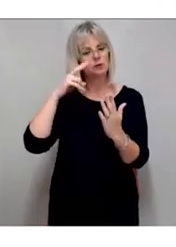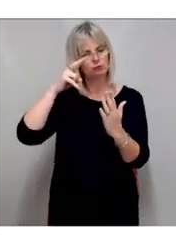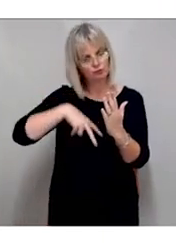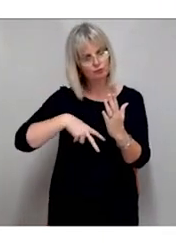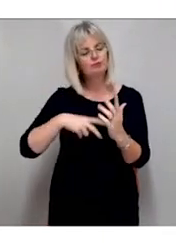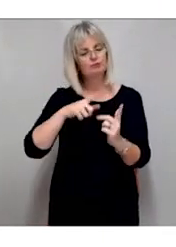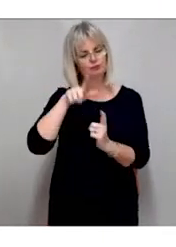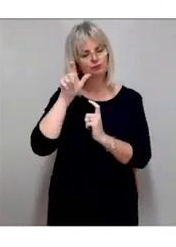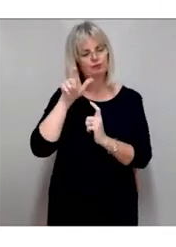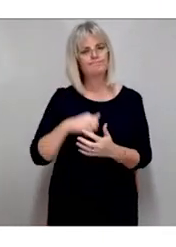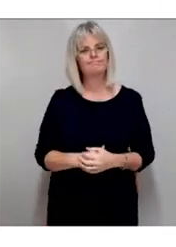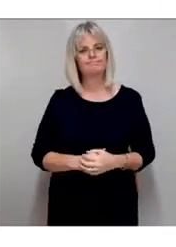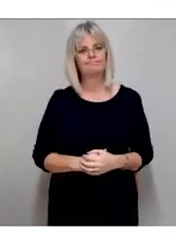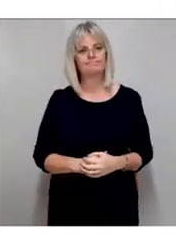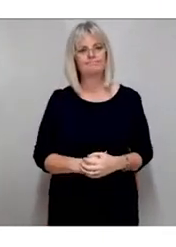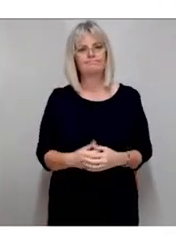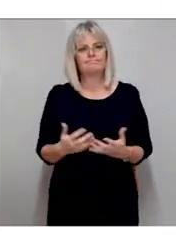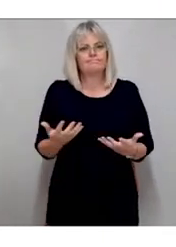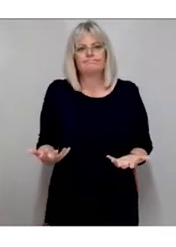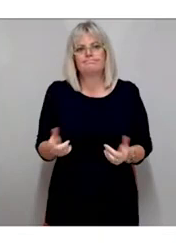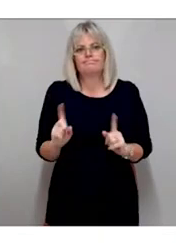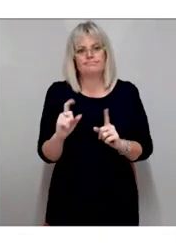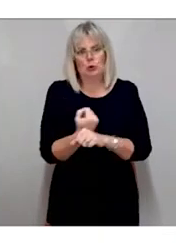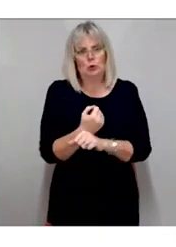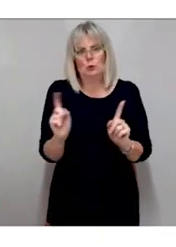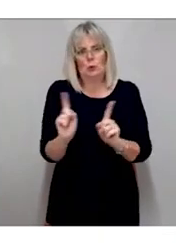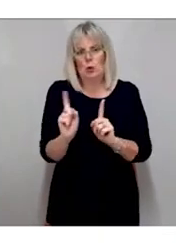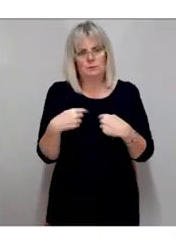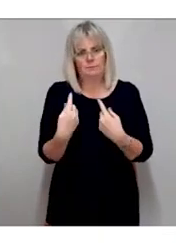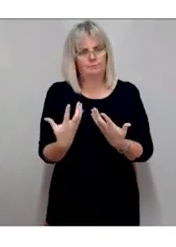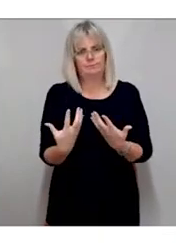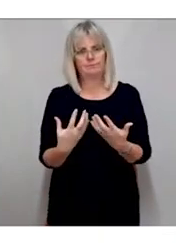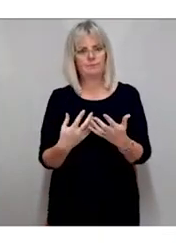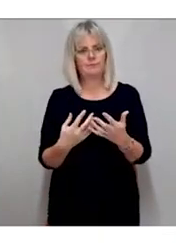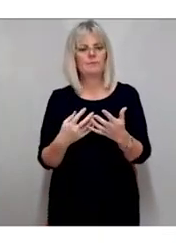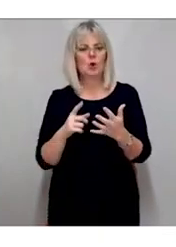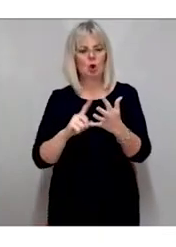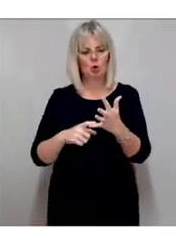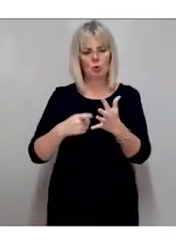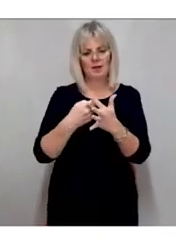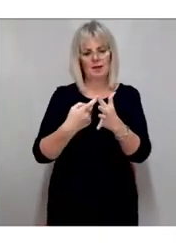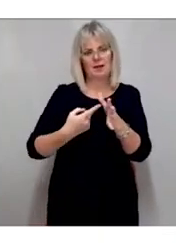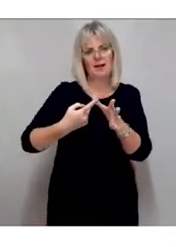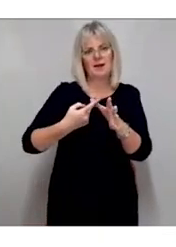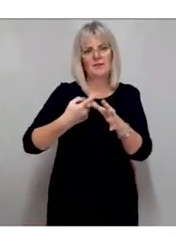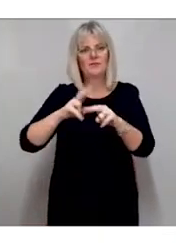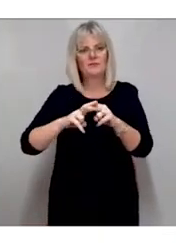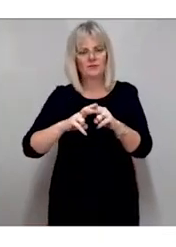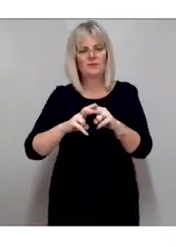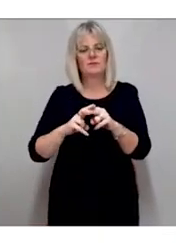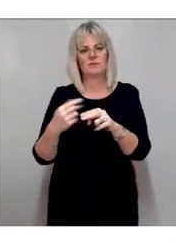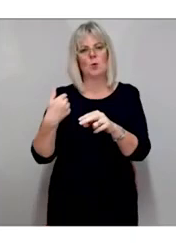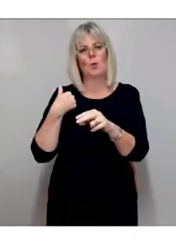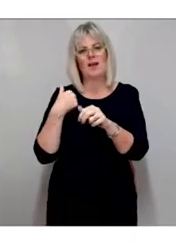What do we do? The UK Association for Accessible Formats is the industry association that sets